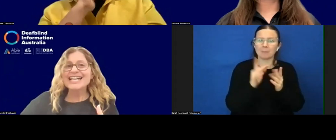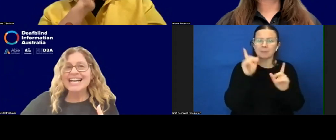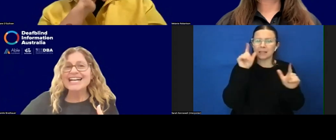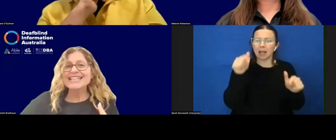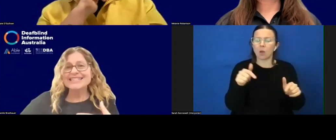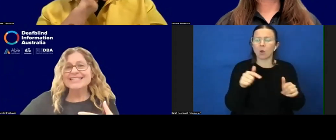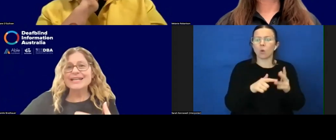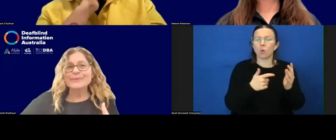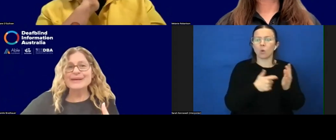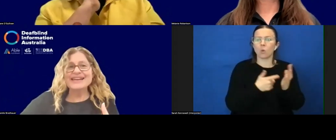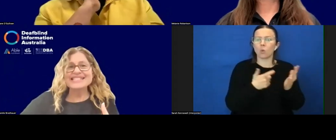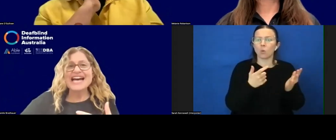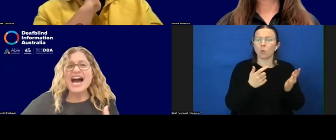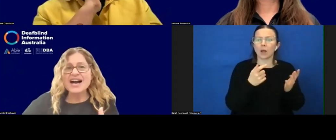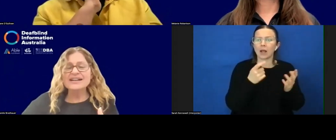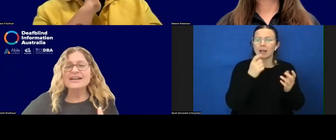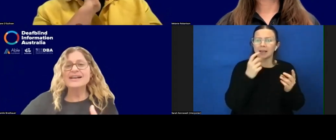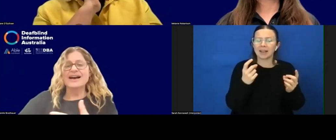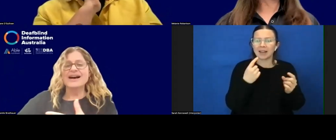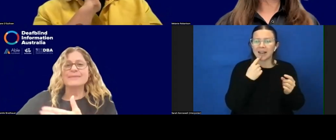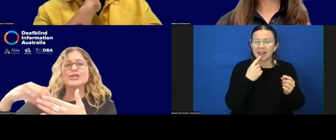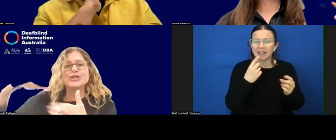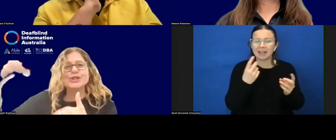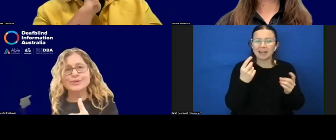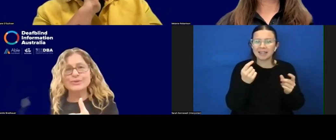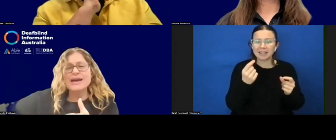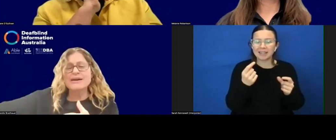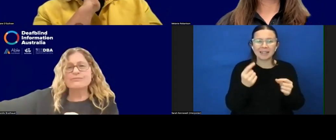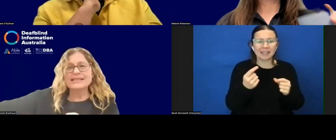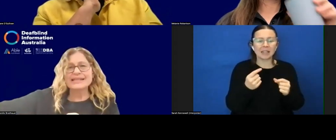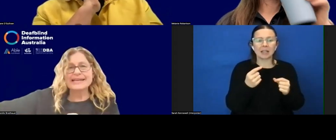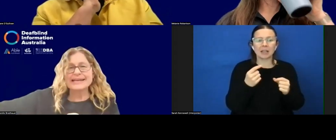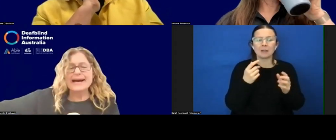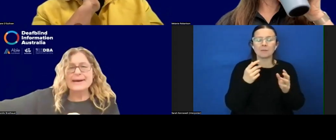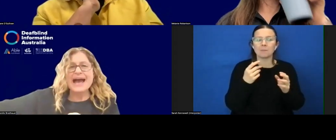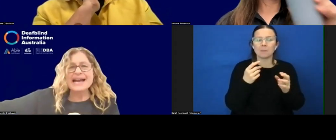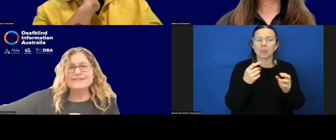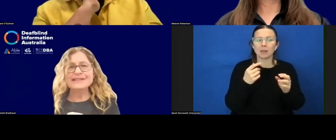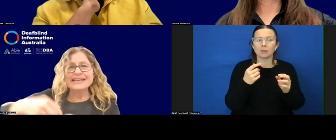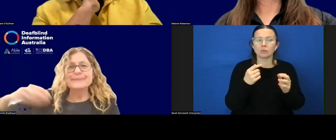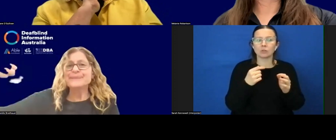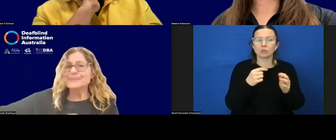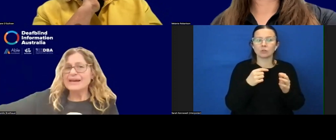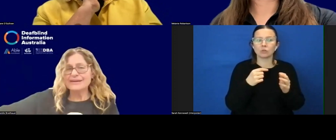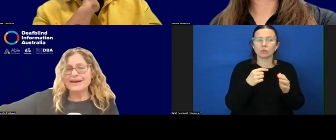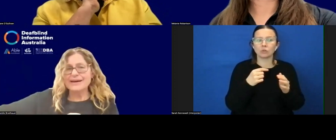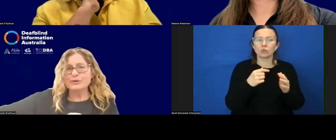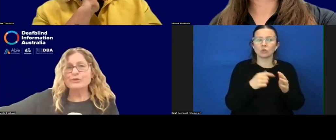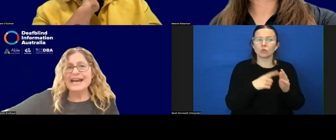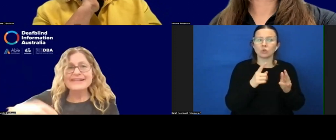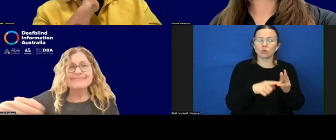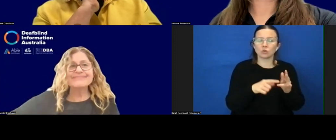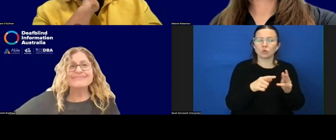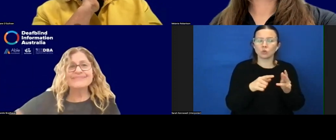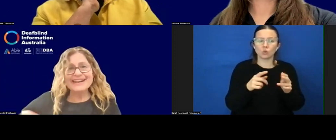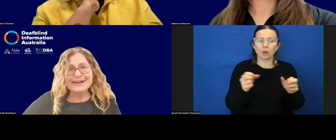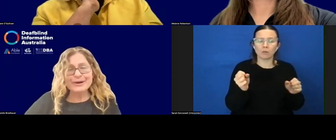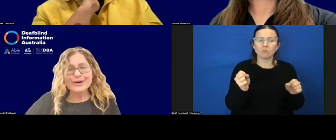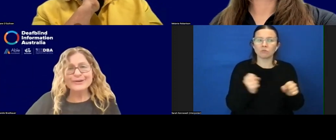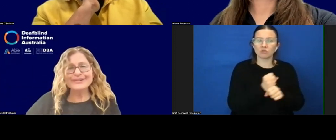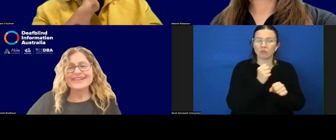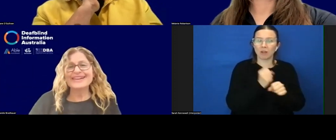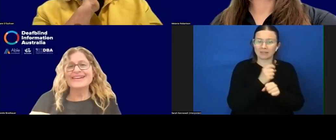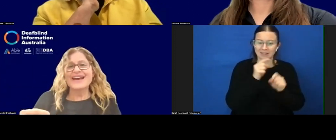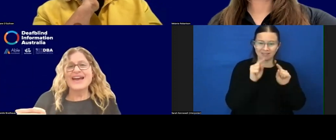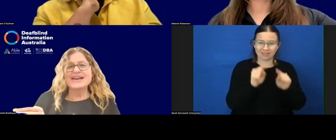little click with their tongue to really actively create that